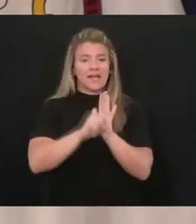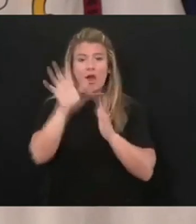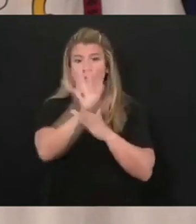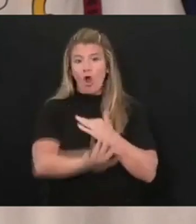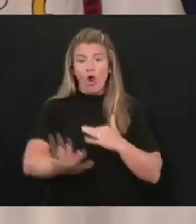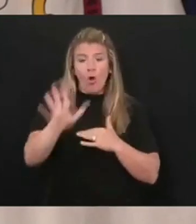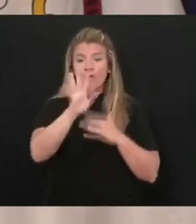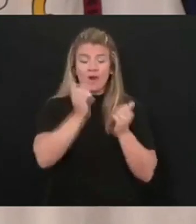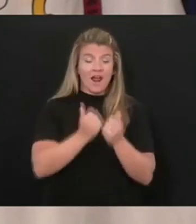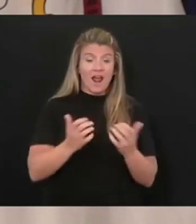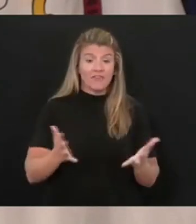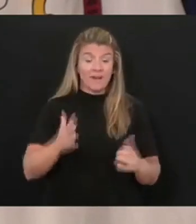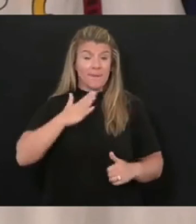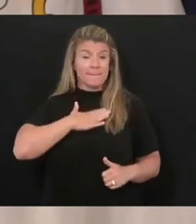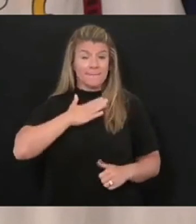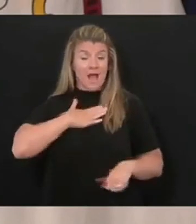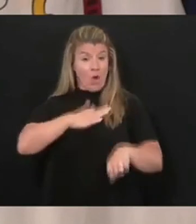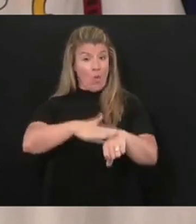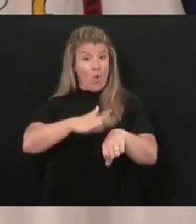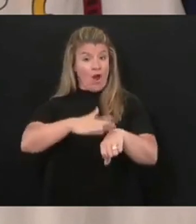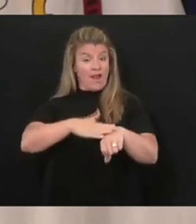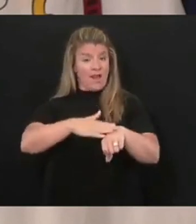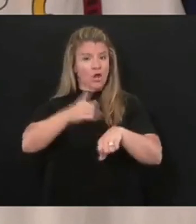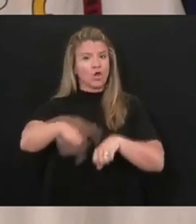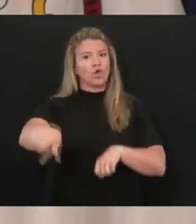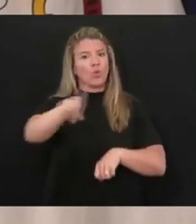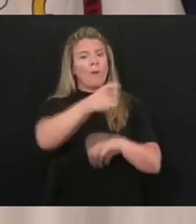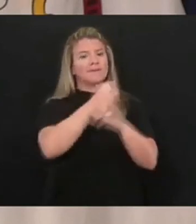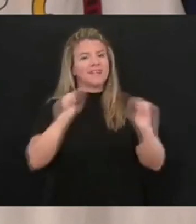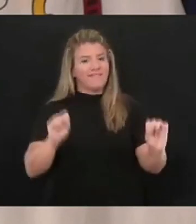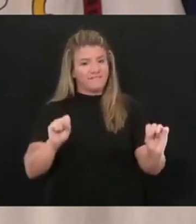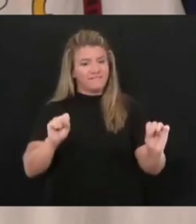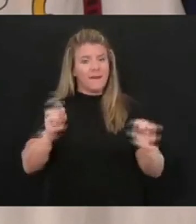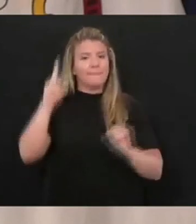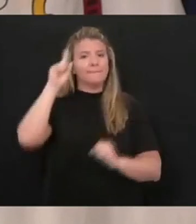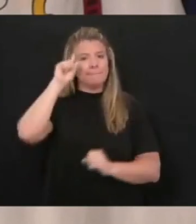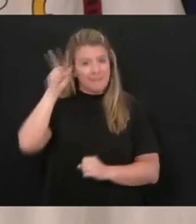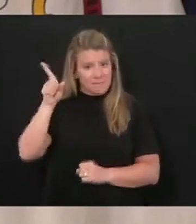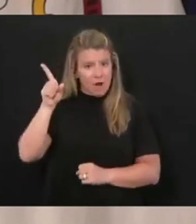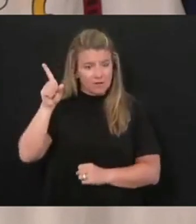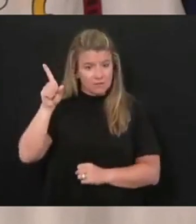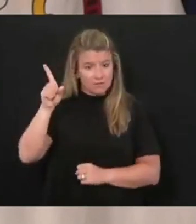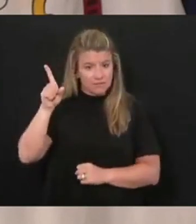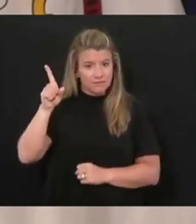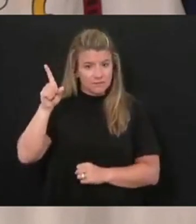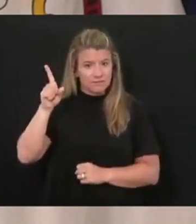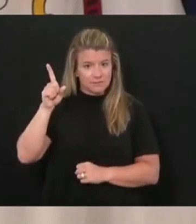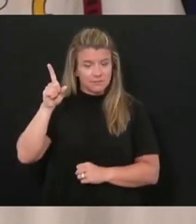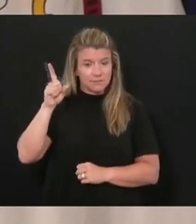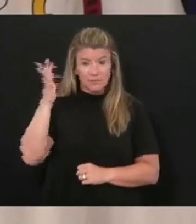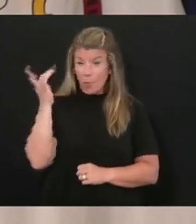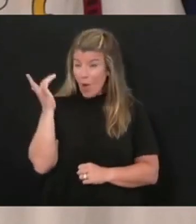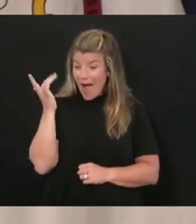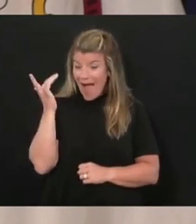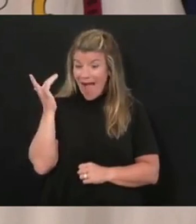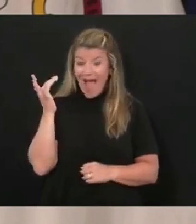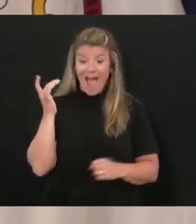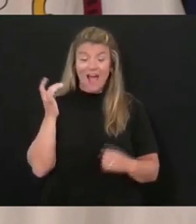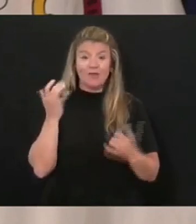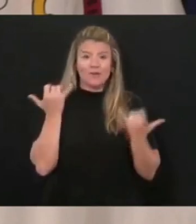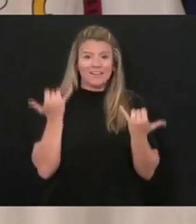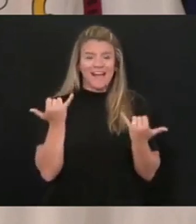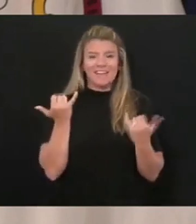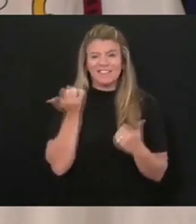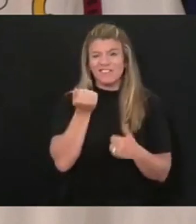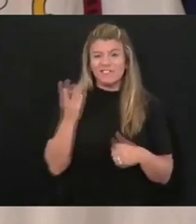way. I caution you to be safe and be smart because, you know, we're going to now go a couple